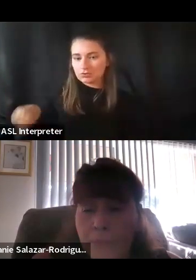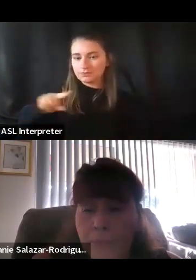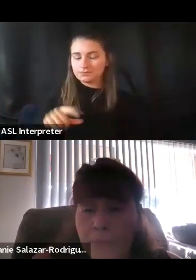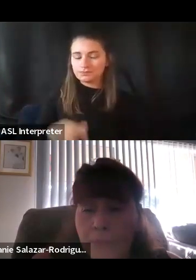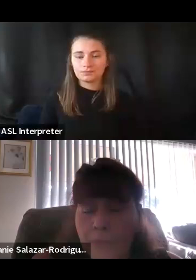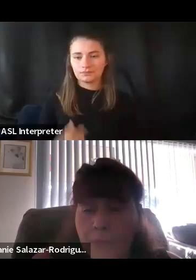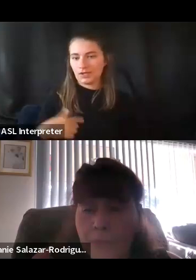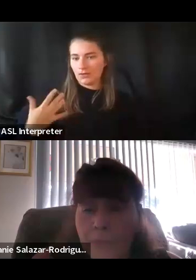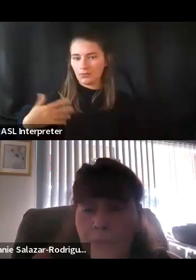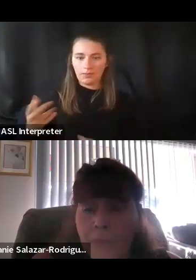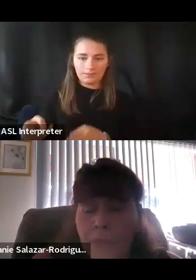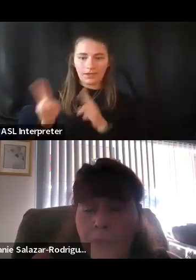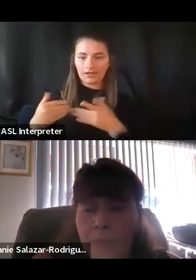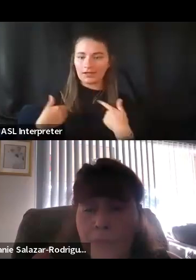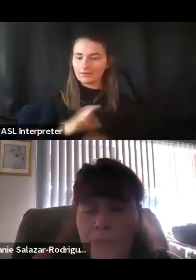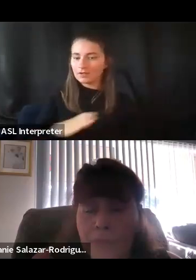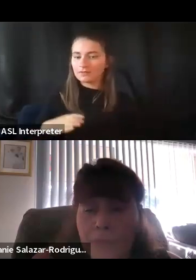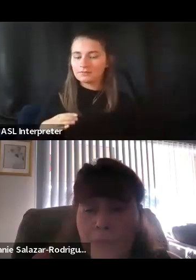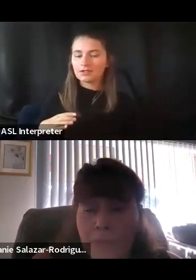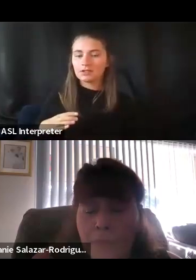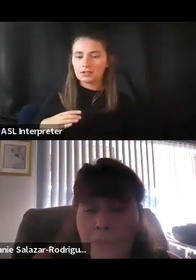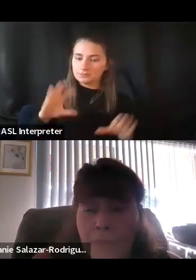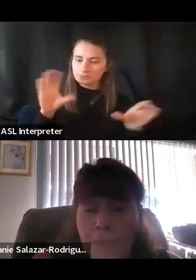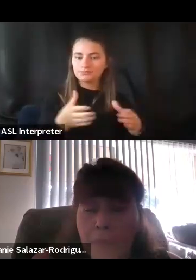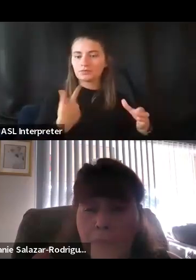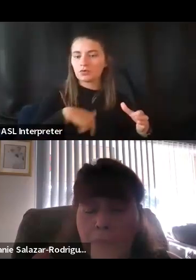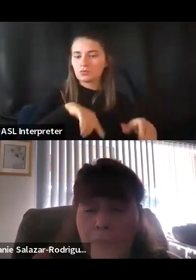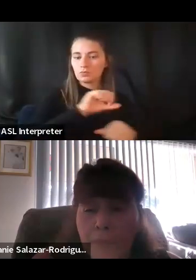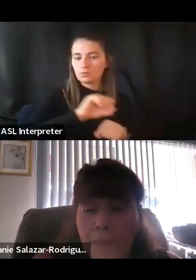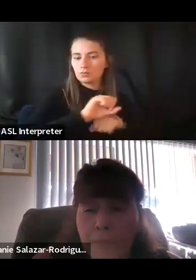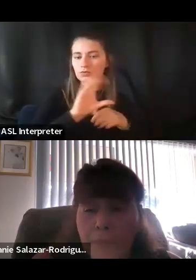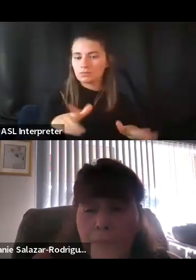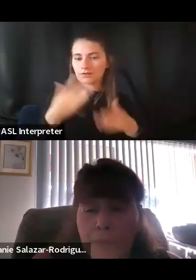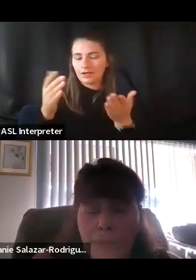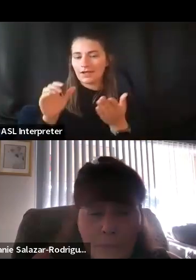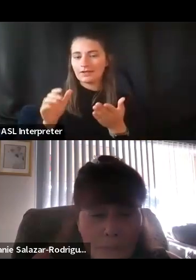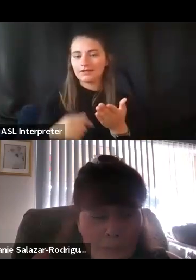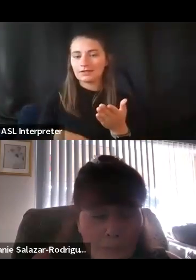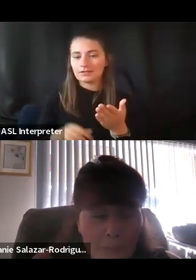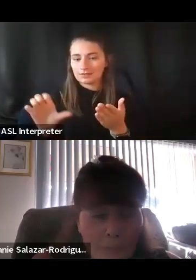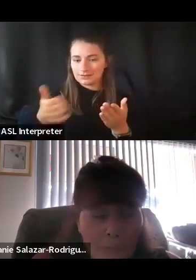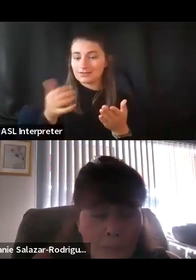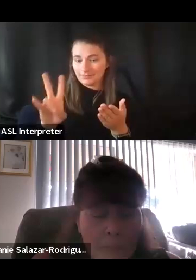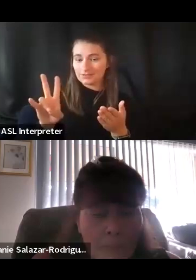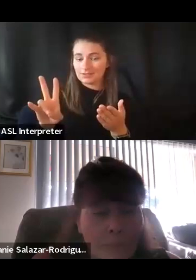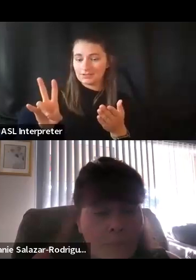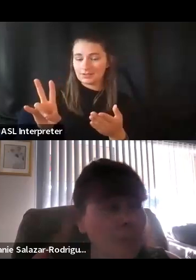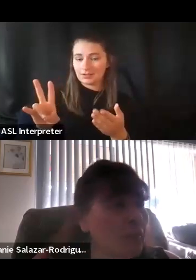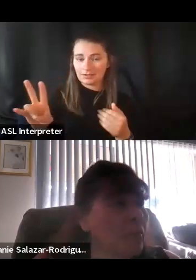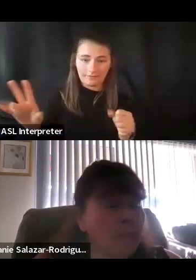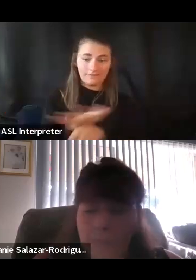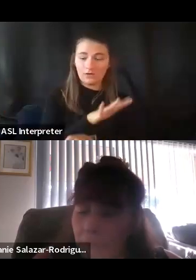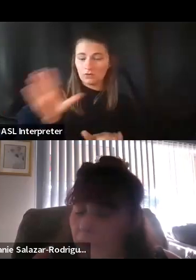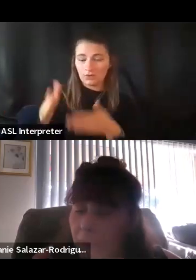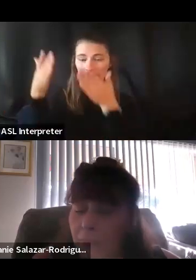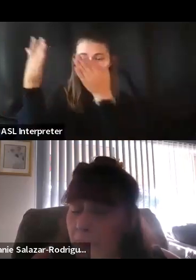a committee that worked to provide 17 comprehensive recommendations